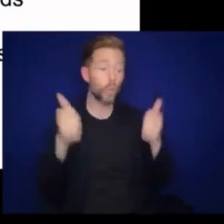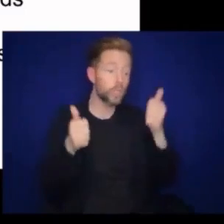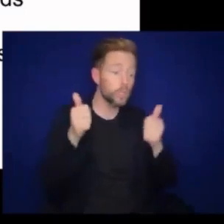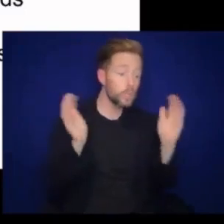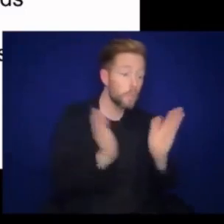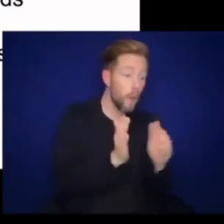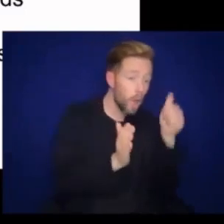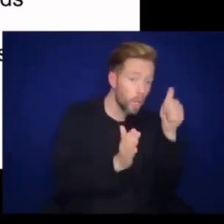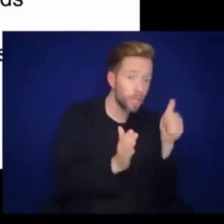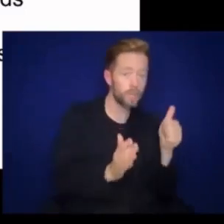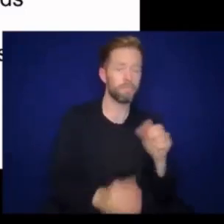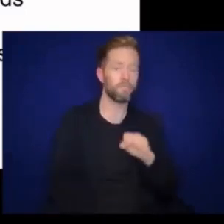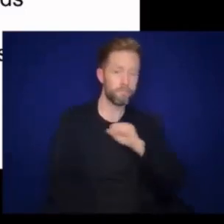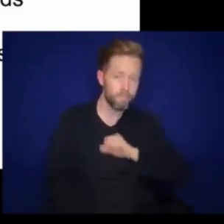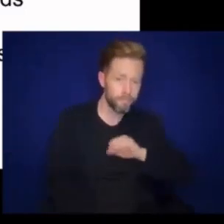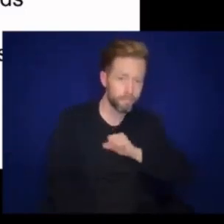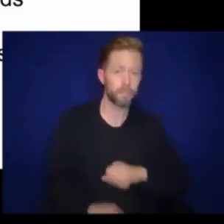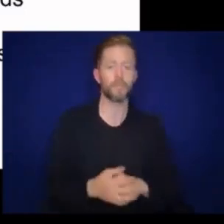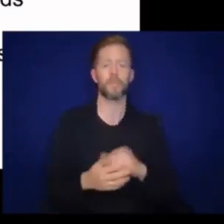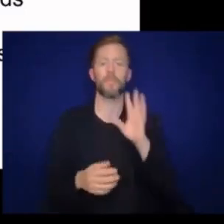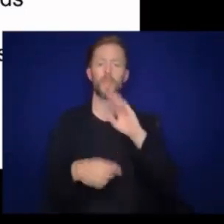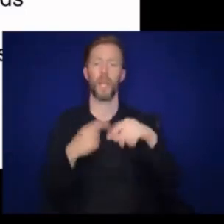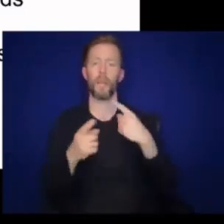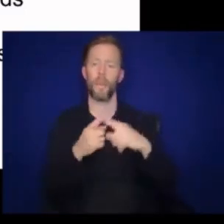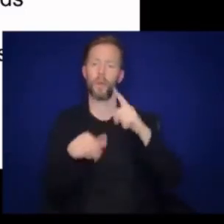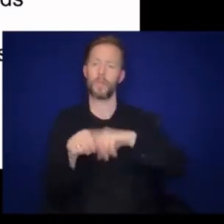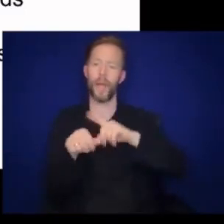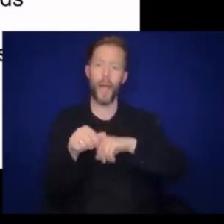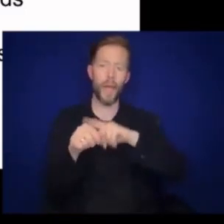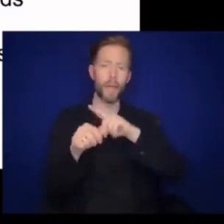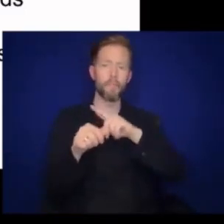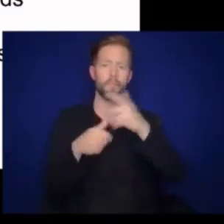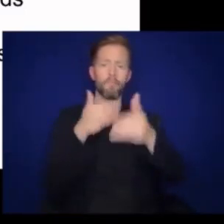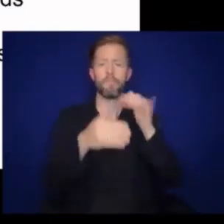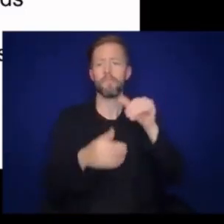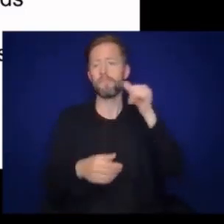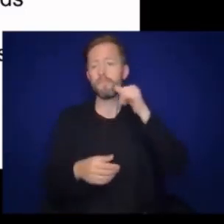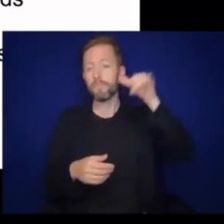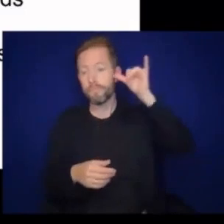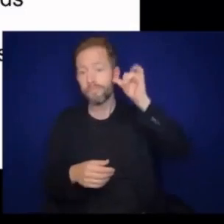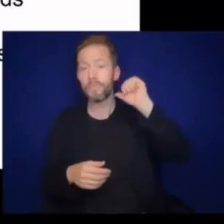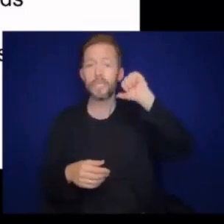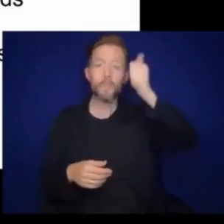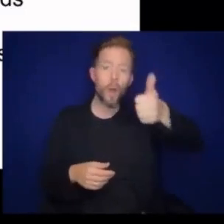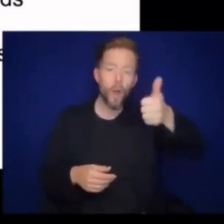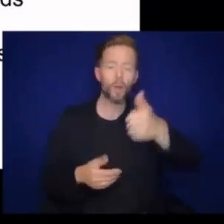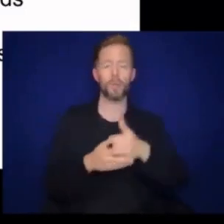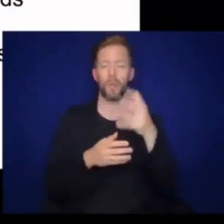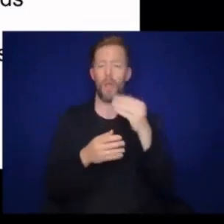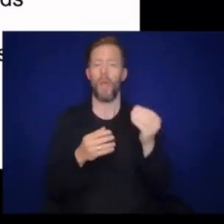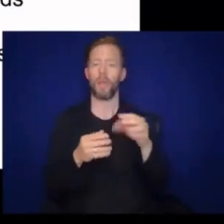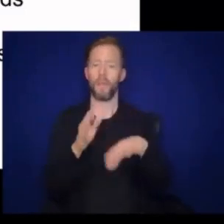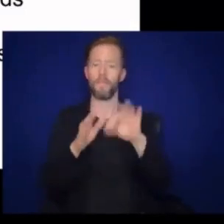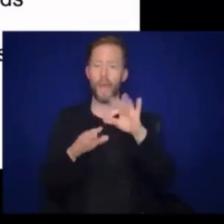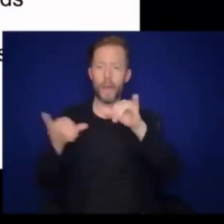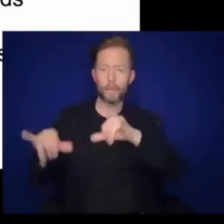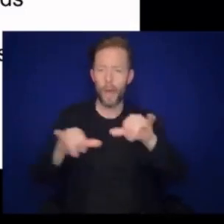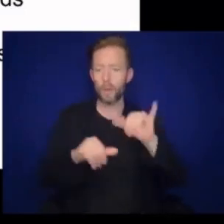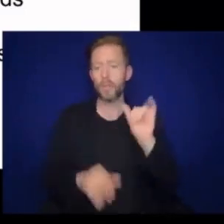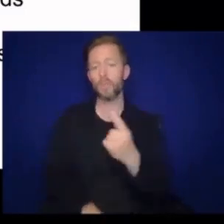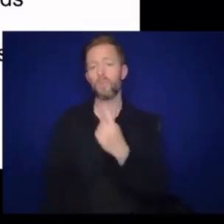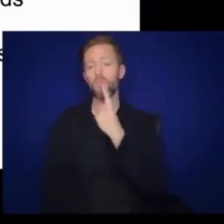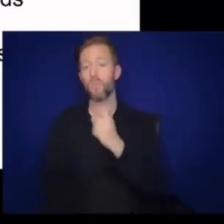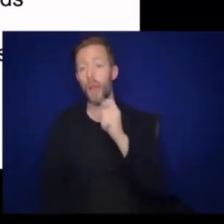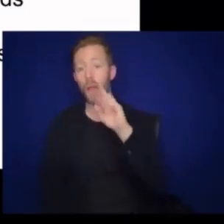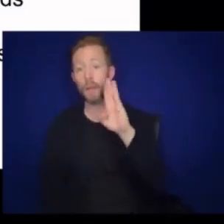which one is smaller. Talk about the passage of time, like yesterday and tomorrow. And find patterns,